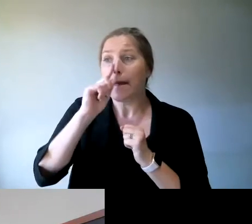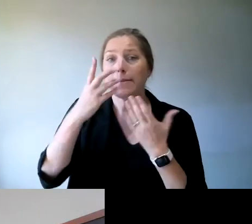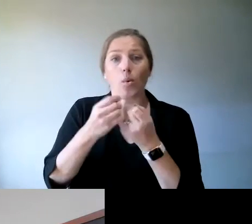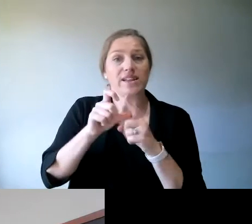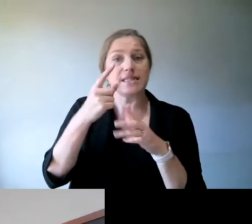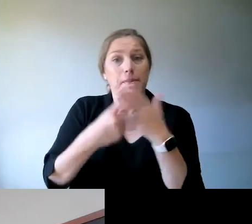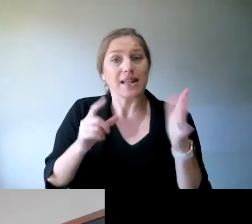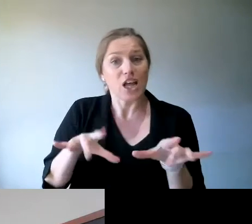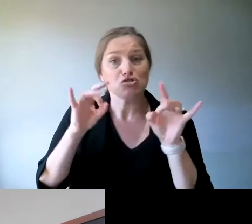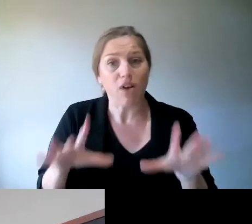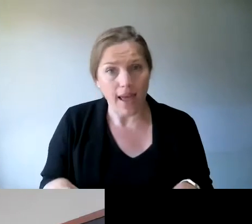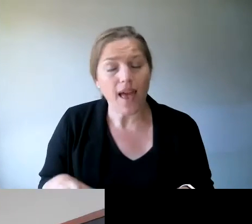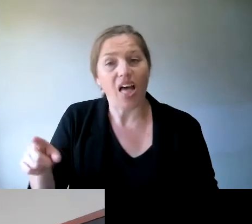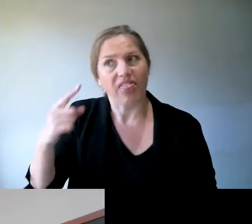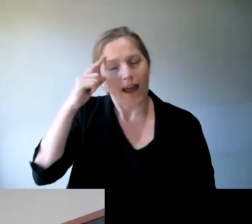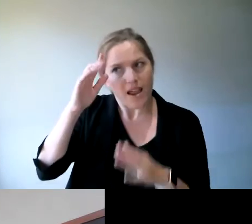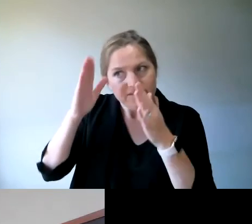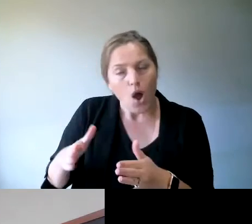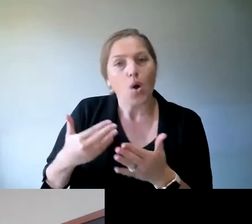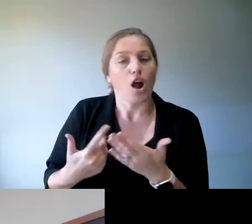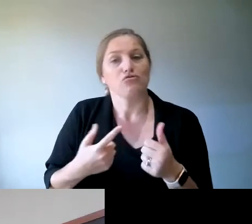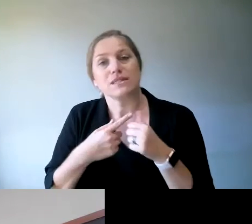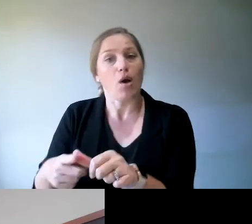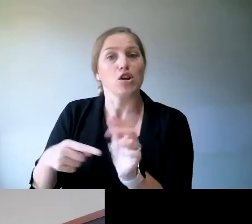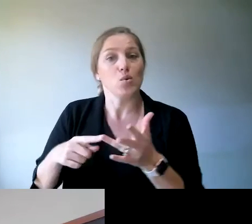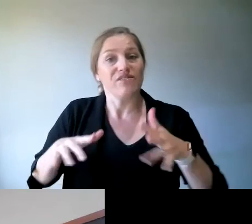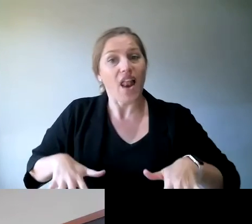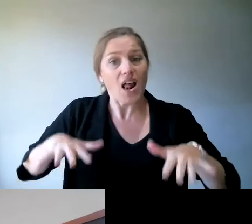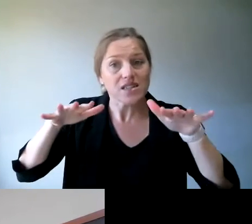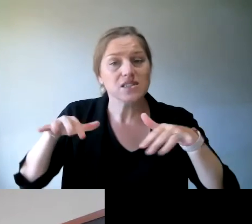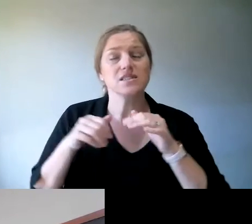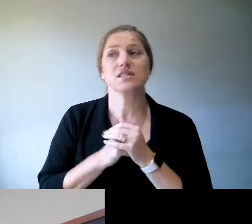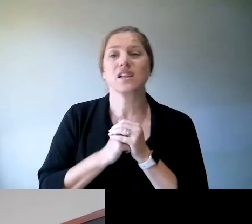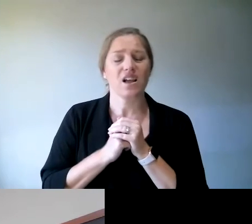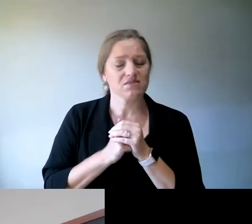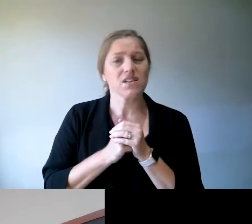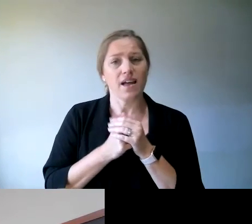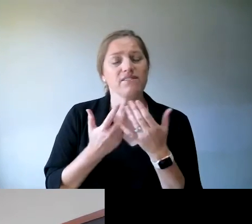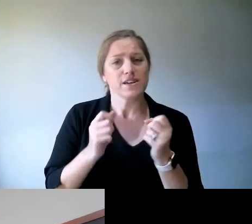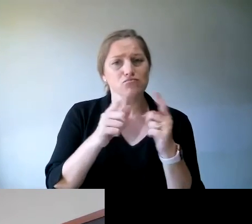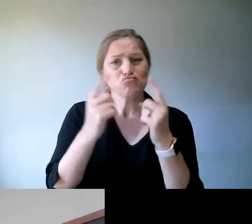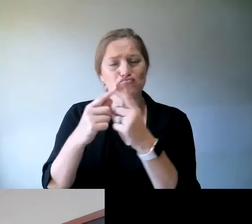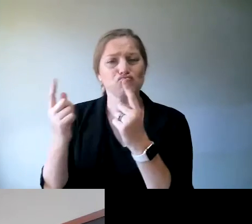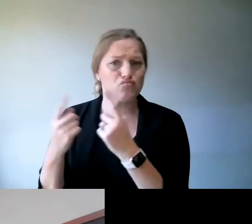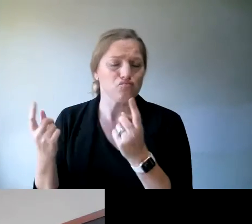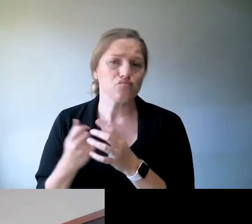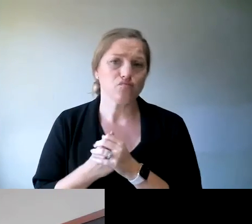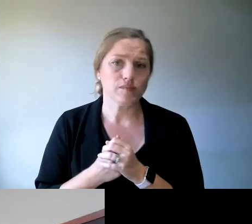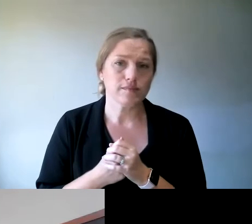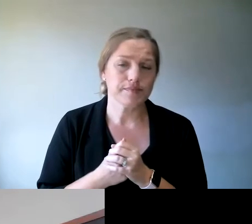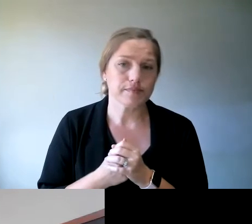and safety response to the floods in all sorts of forms is another one.